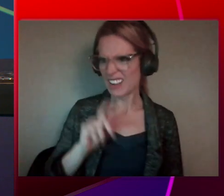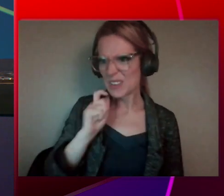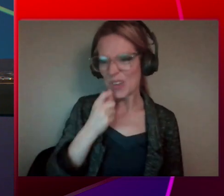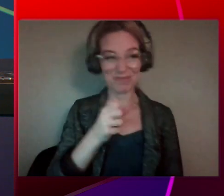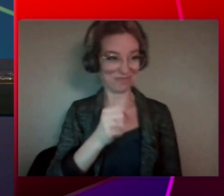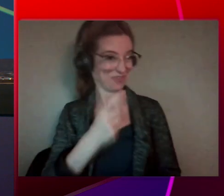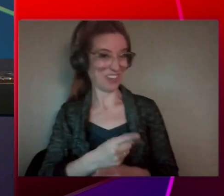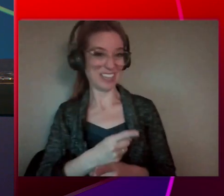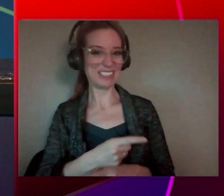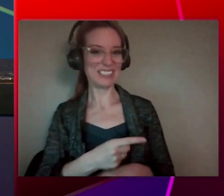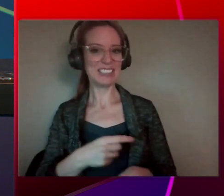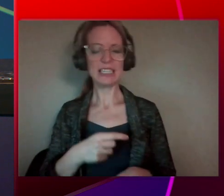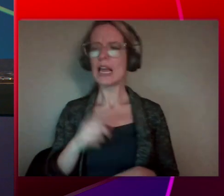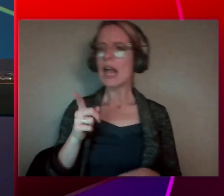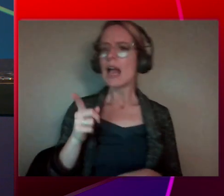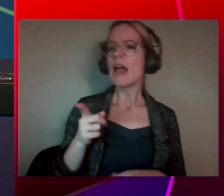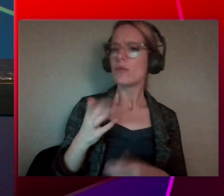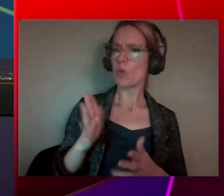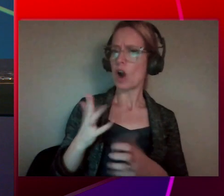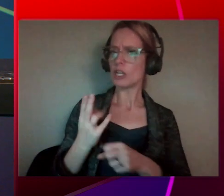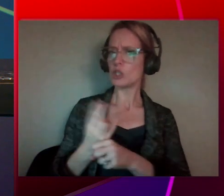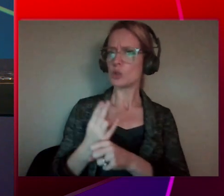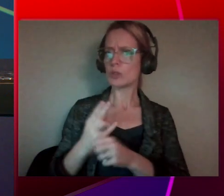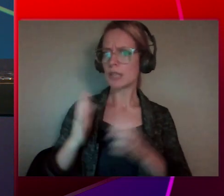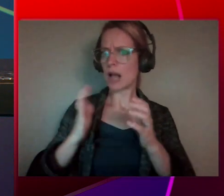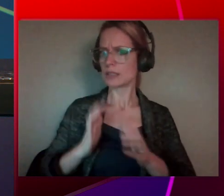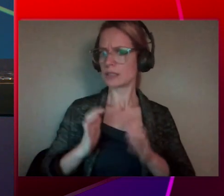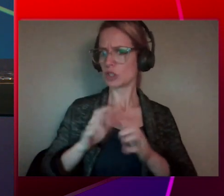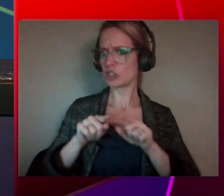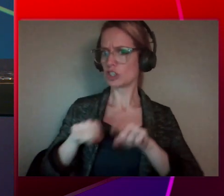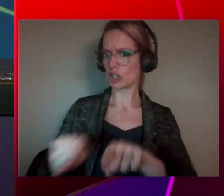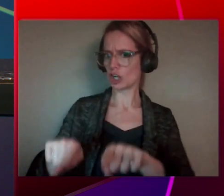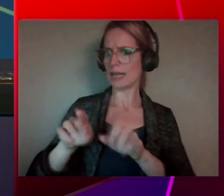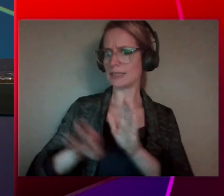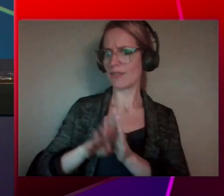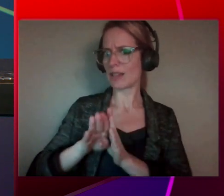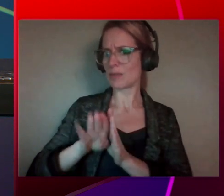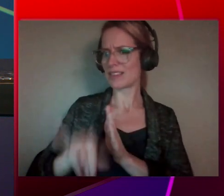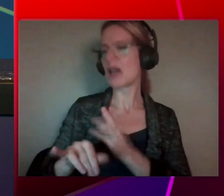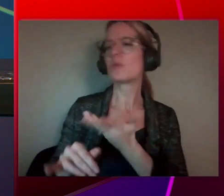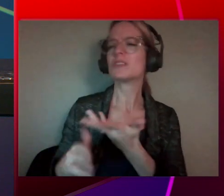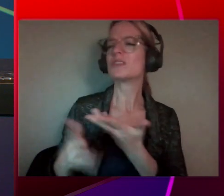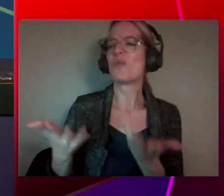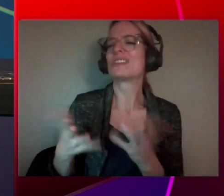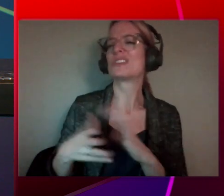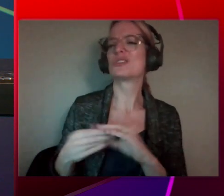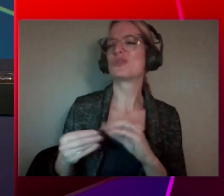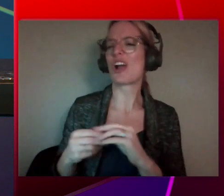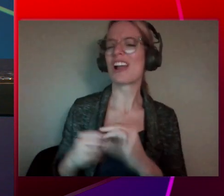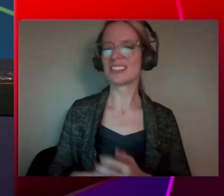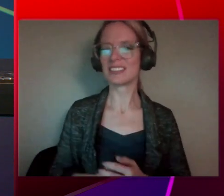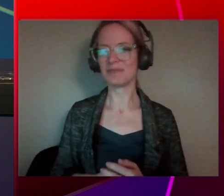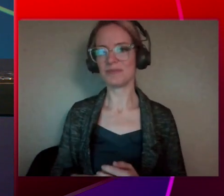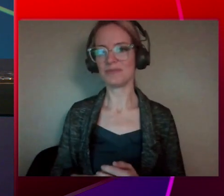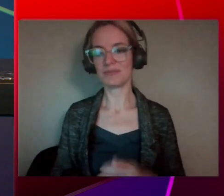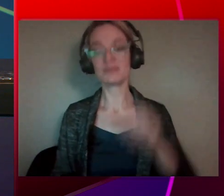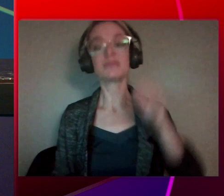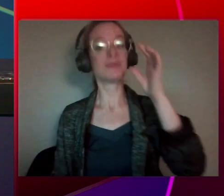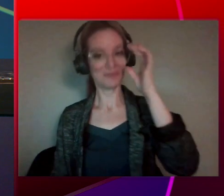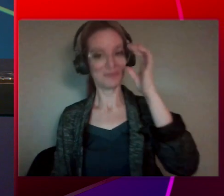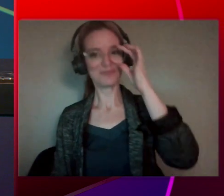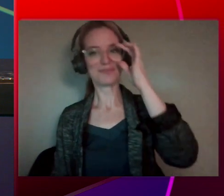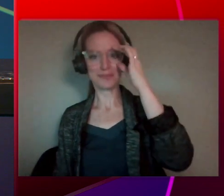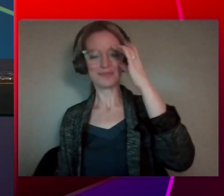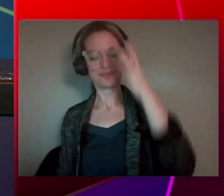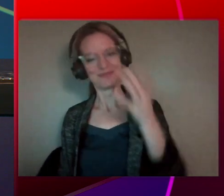Have you worked with any customers as you're building this out? Yeah. What's your story about it? Yeah. So a lot of customers. So this has been quite an